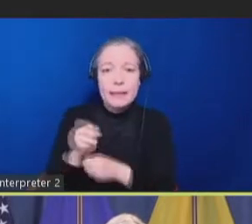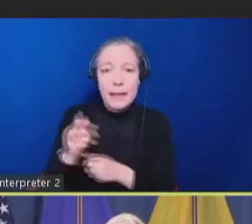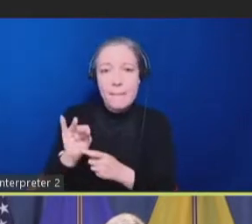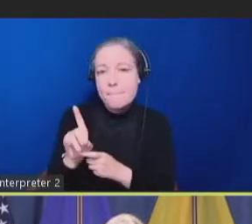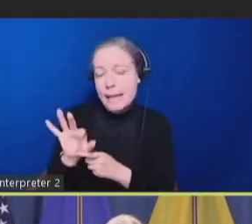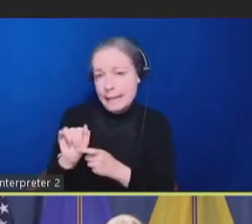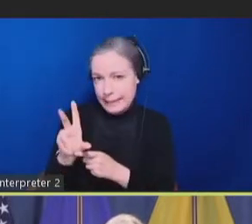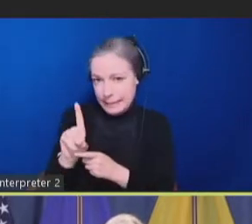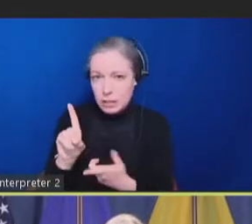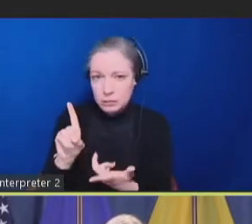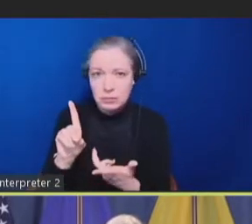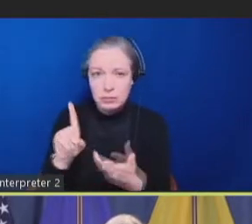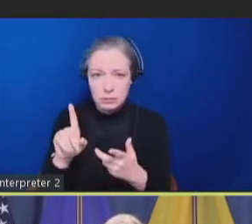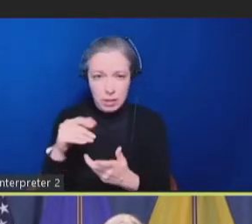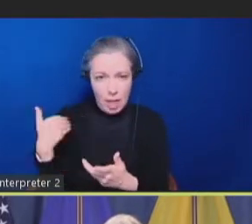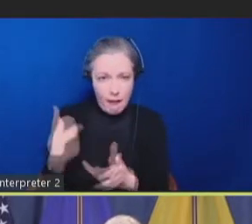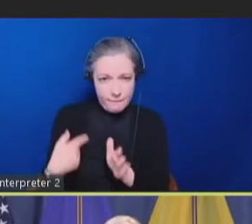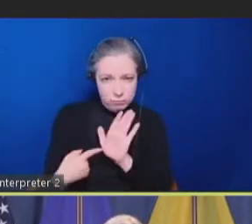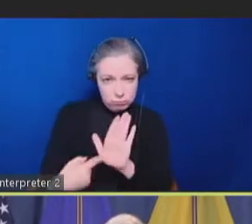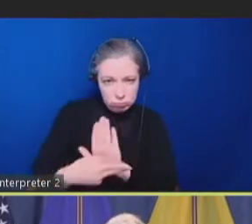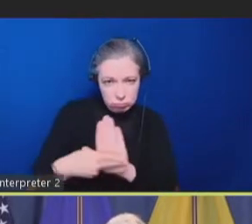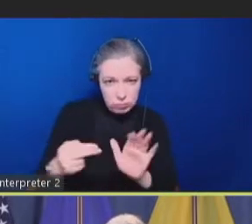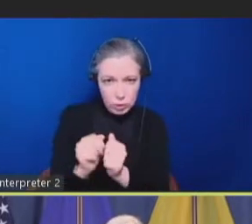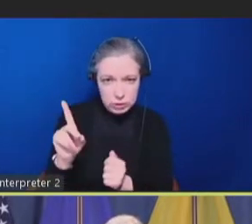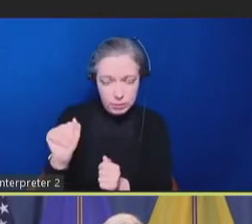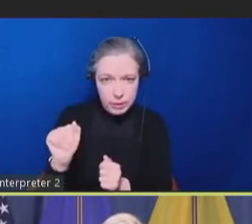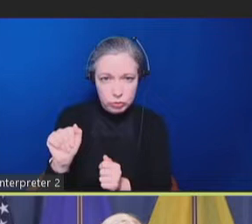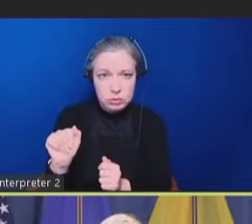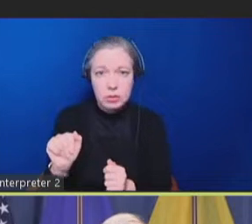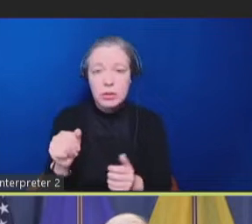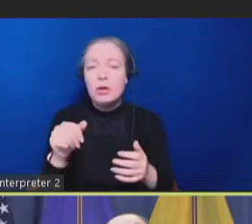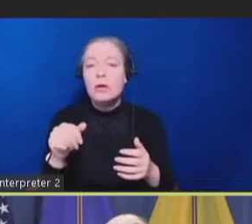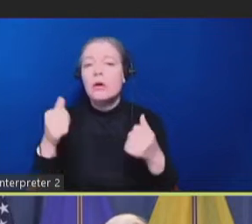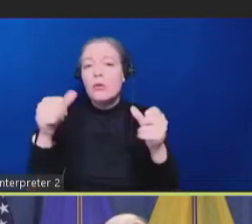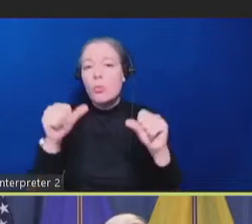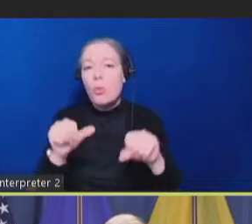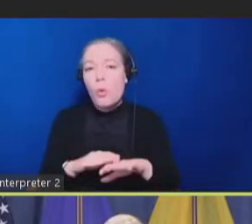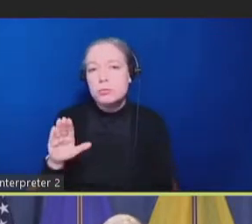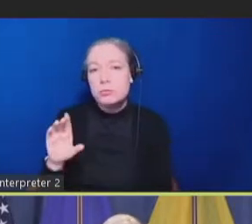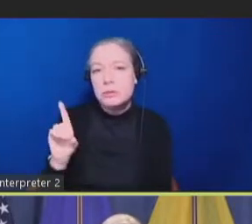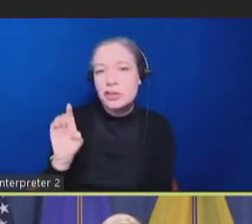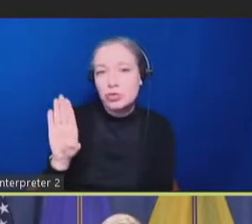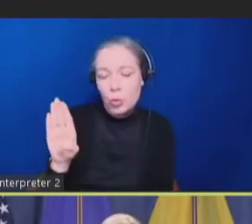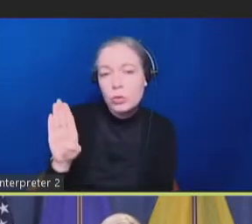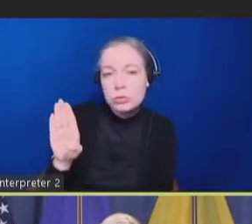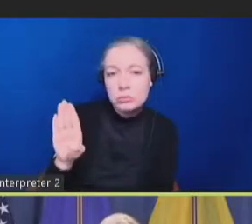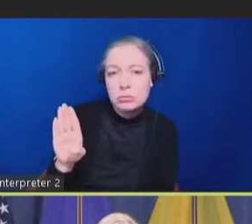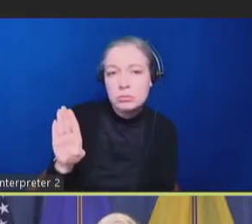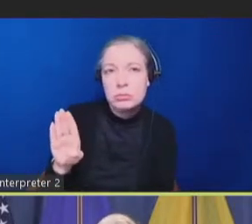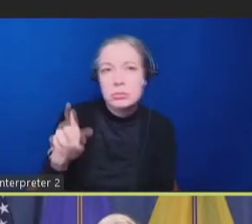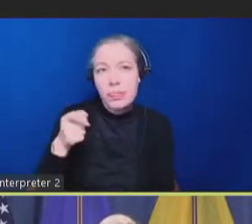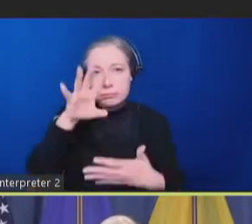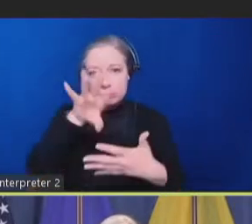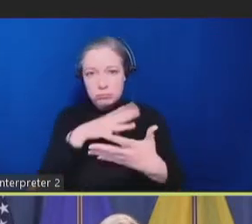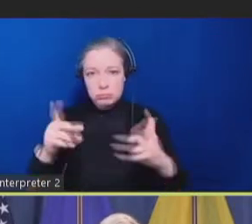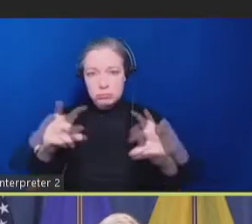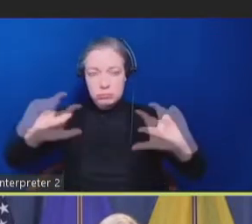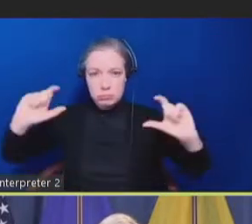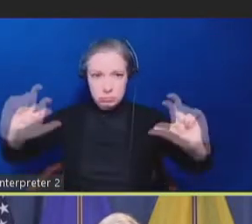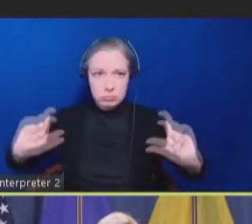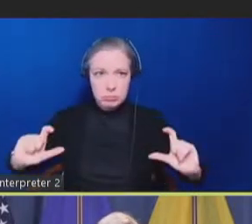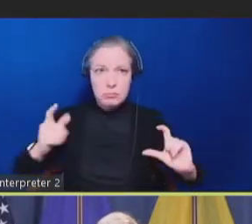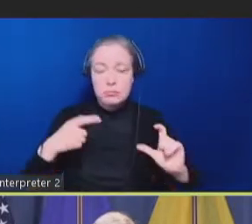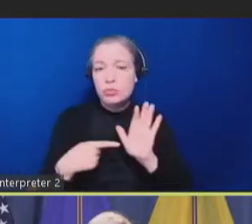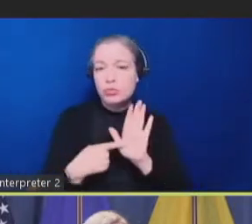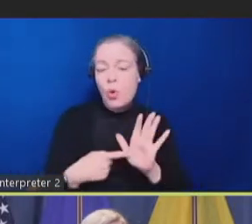So what we did is we published this data on our dashboard. What I'm showing on this slide is an example, a snapshot from that dashboard for each state showing